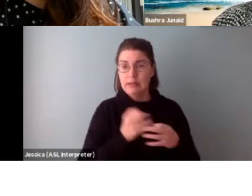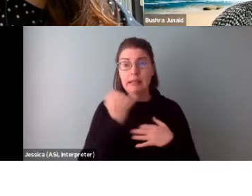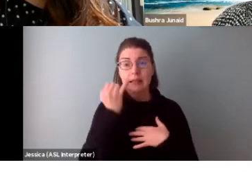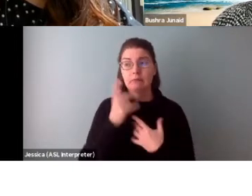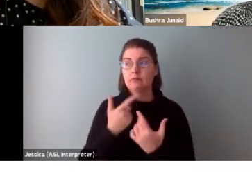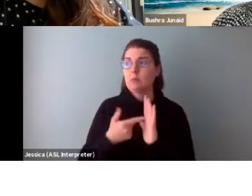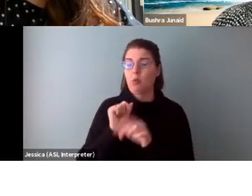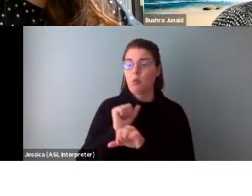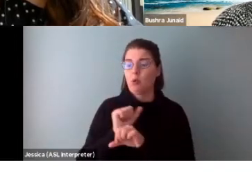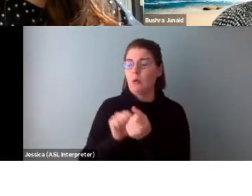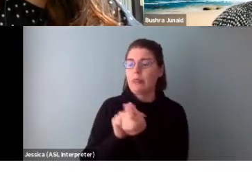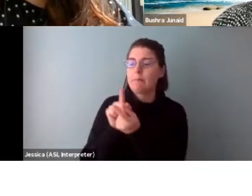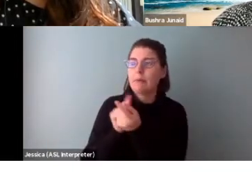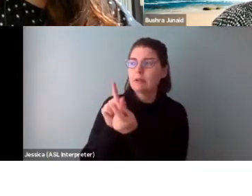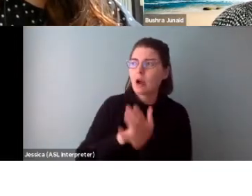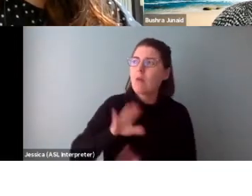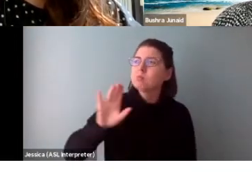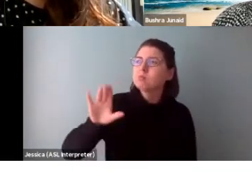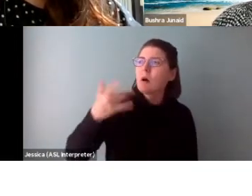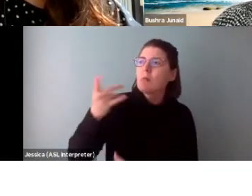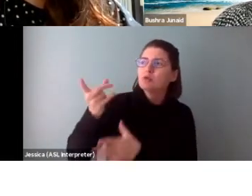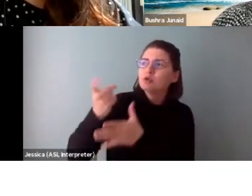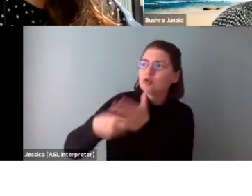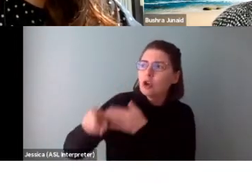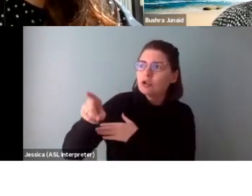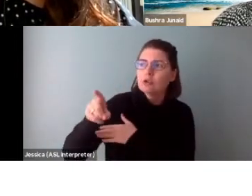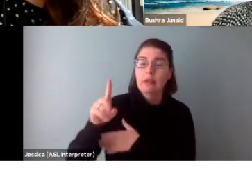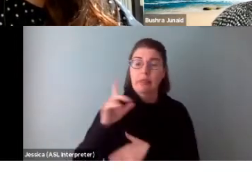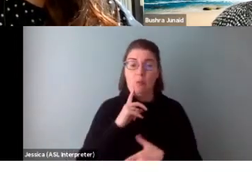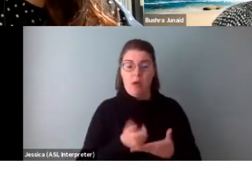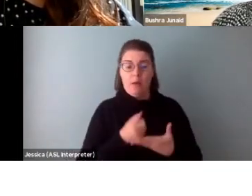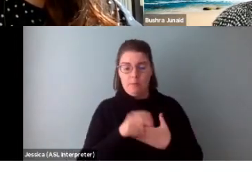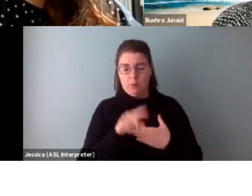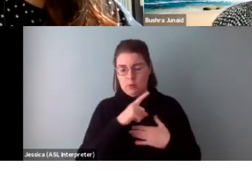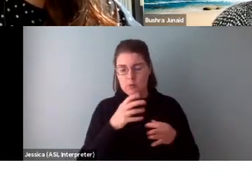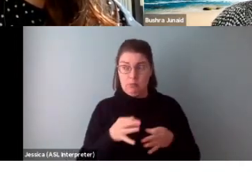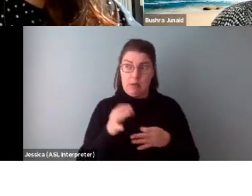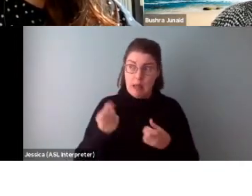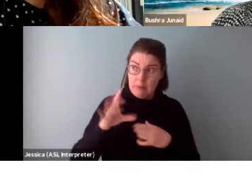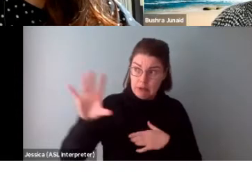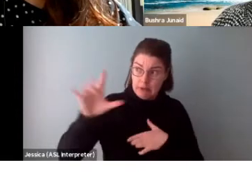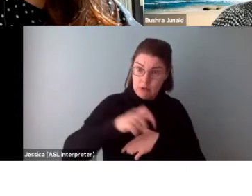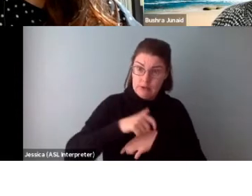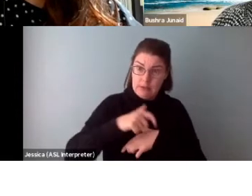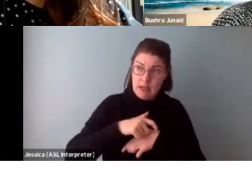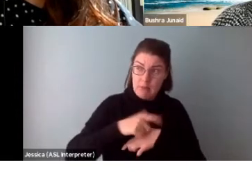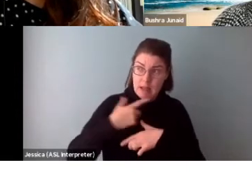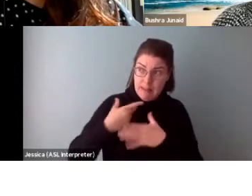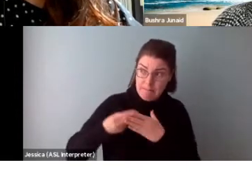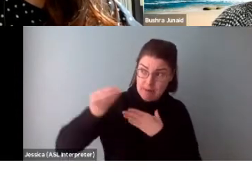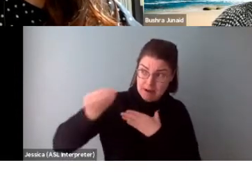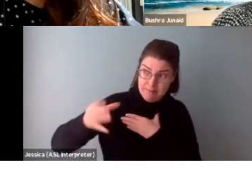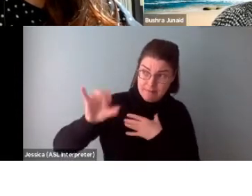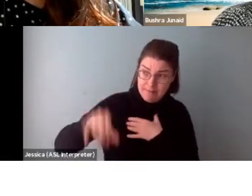mentor, ask them how much they charge. This will help determine how much of their time you can buy.